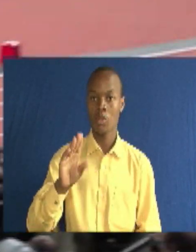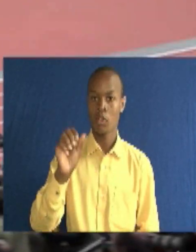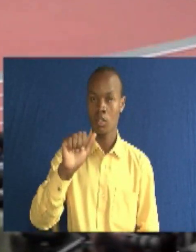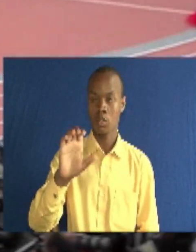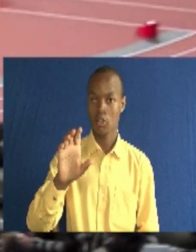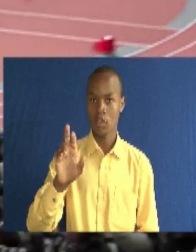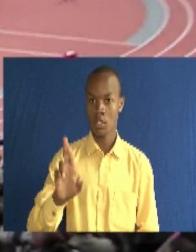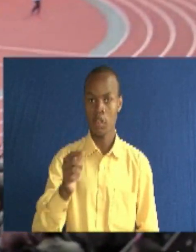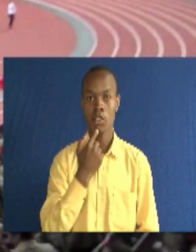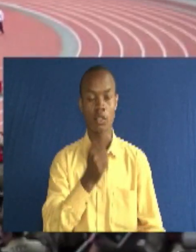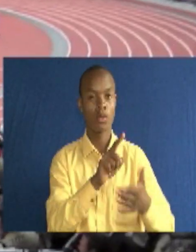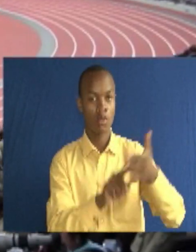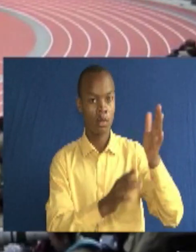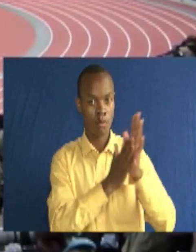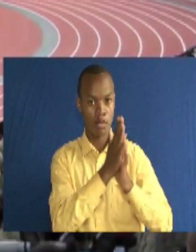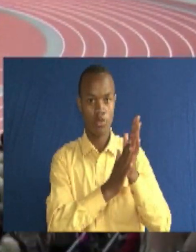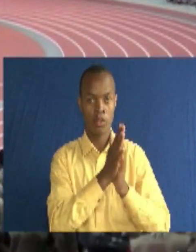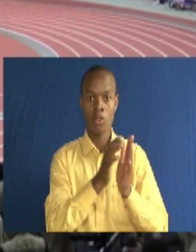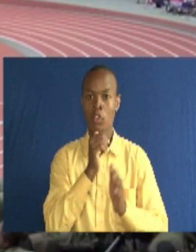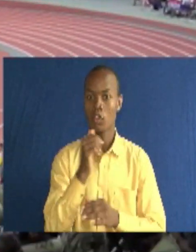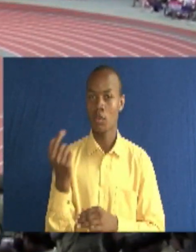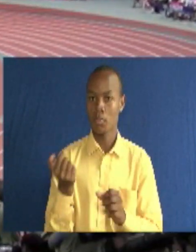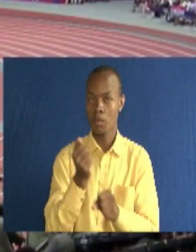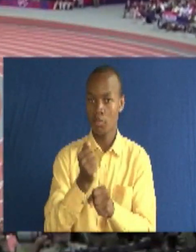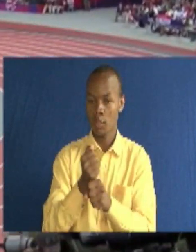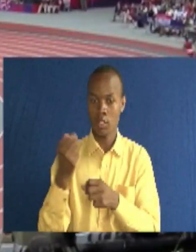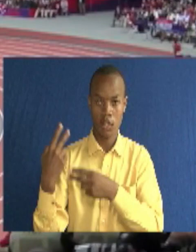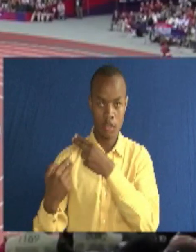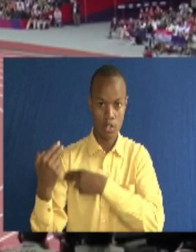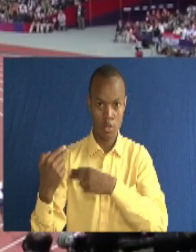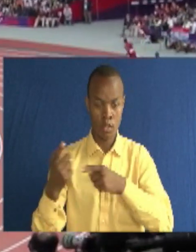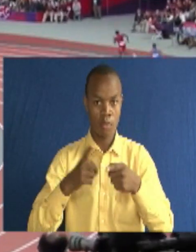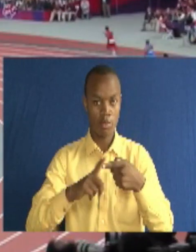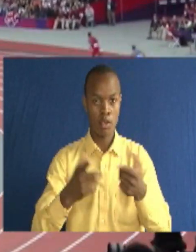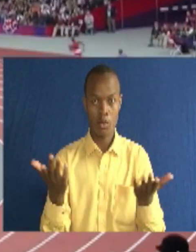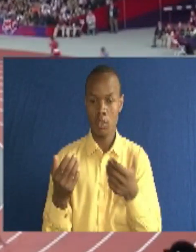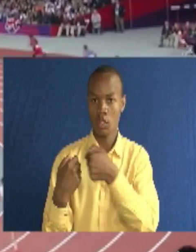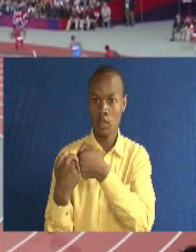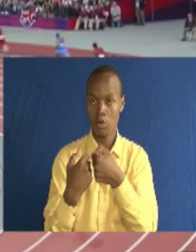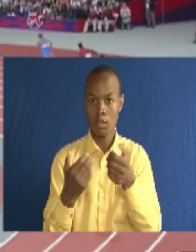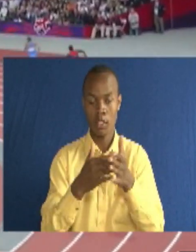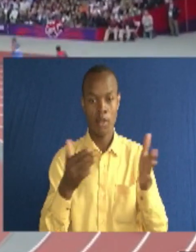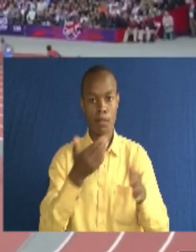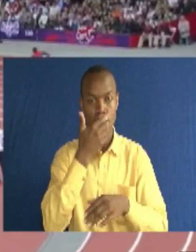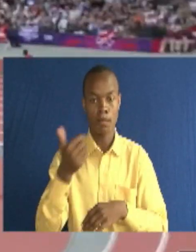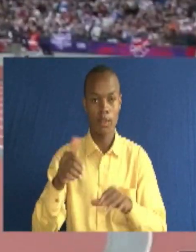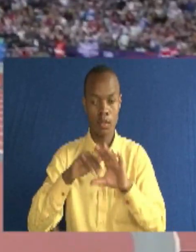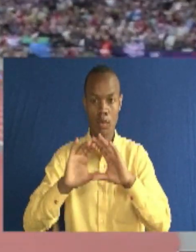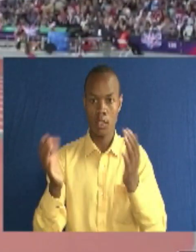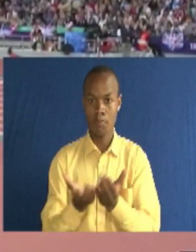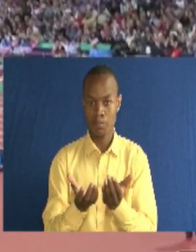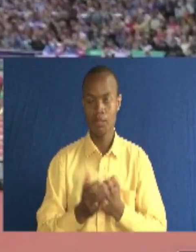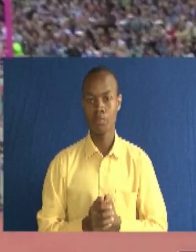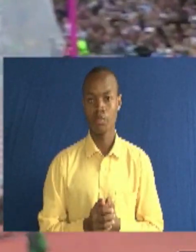Oscar Pistorius had often said that he's motivated, not by an urge to make history, but by a desire to compete against the best runners in